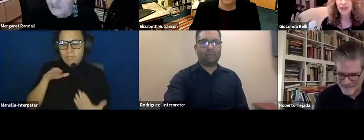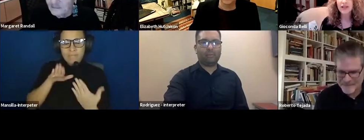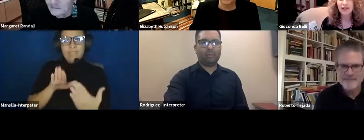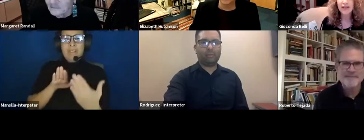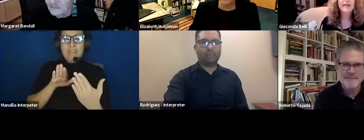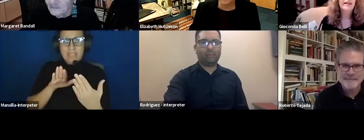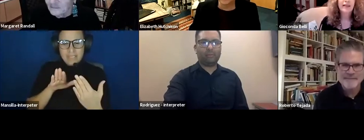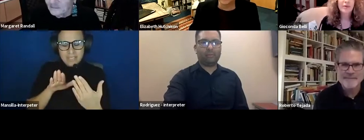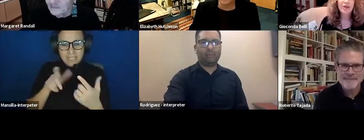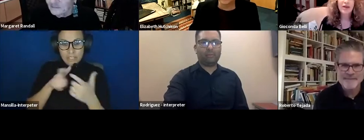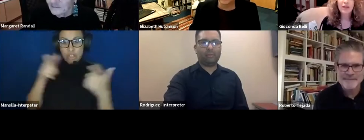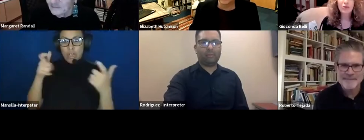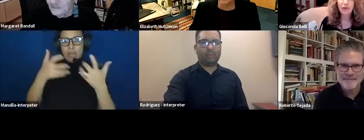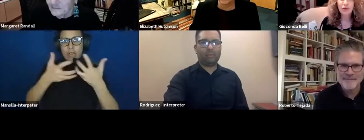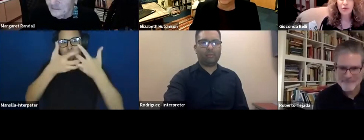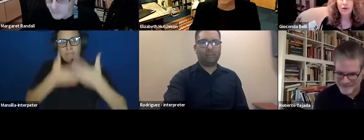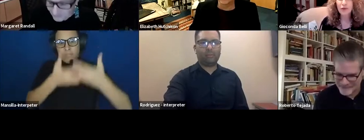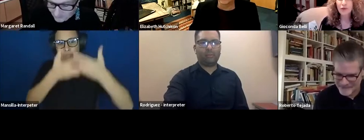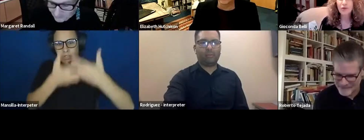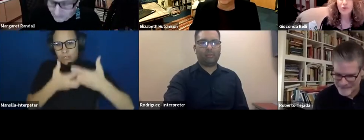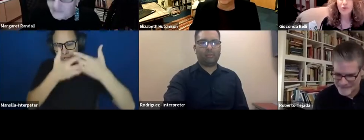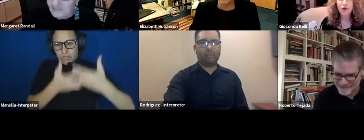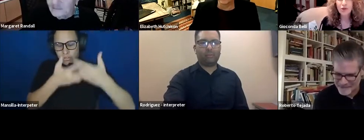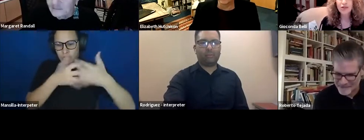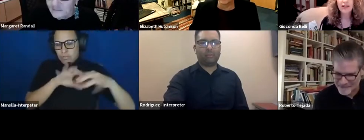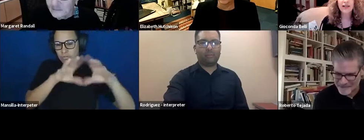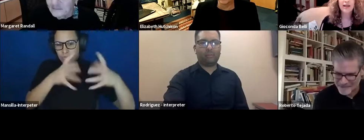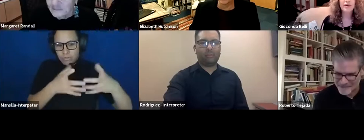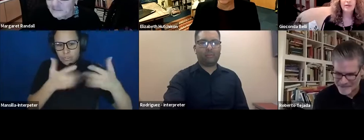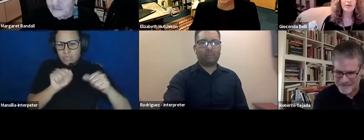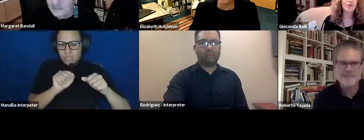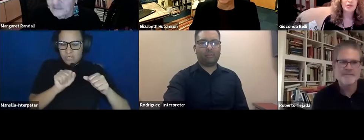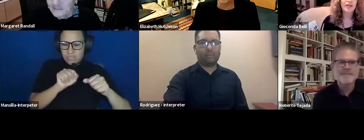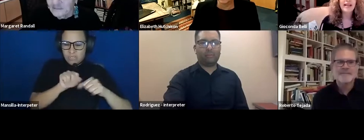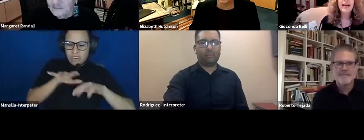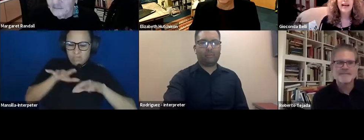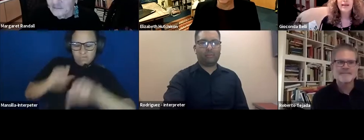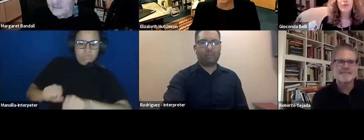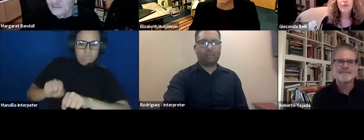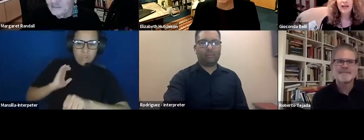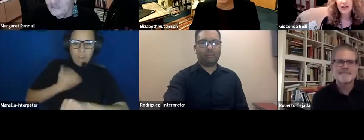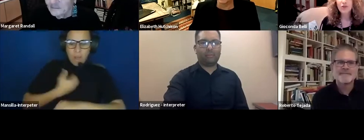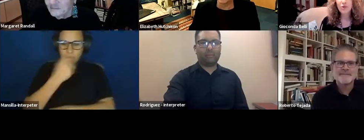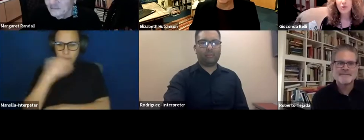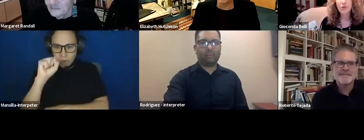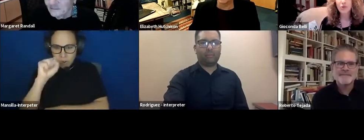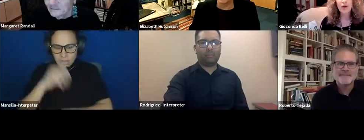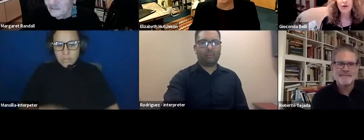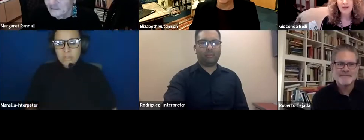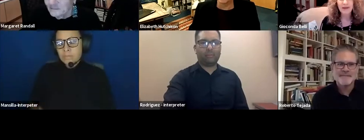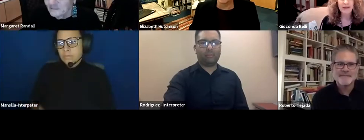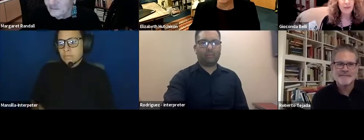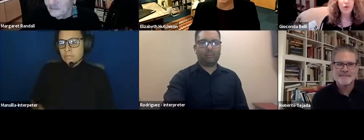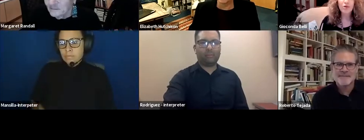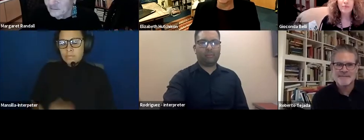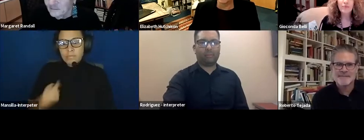machinery that was trying to, you know, to crush the Nicaraguan revolution. And we had to do